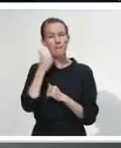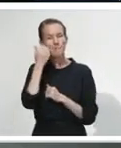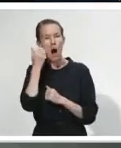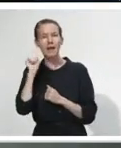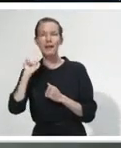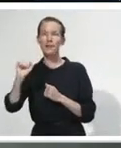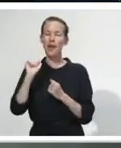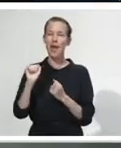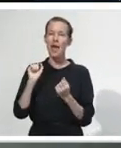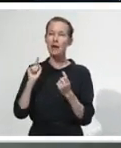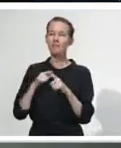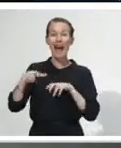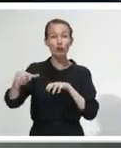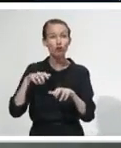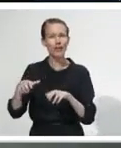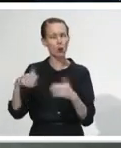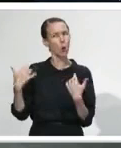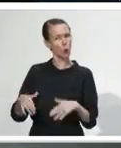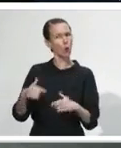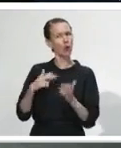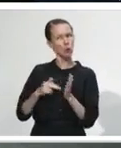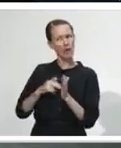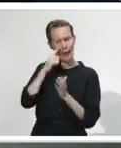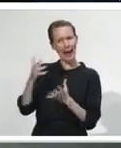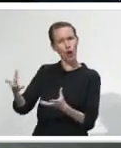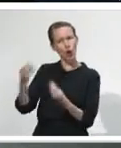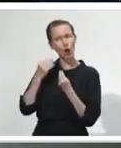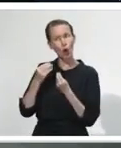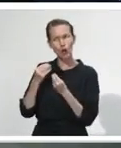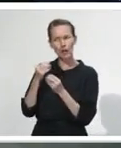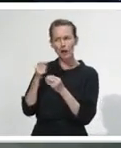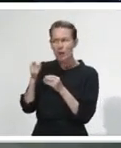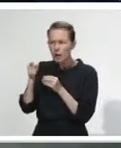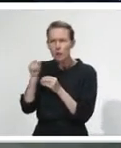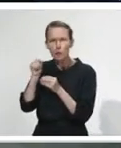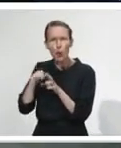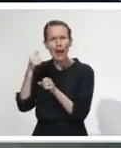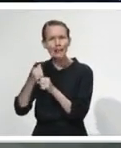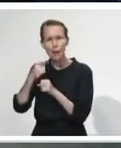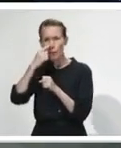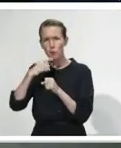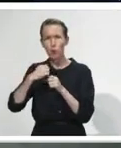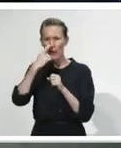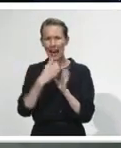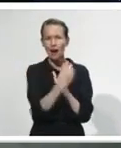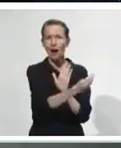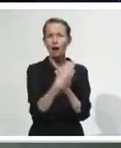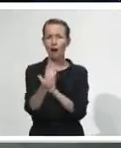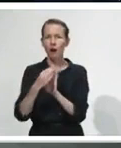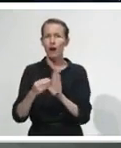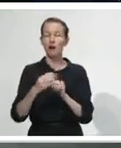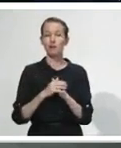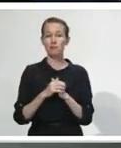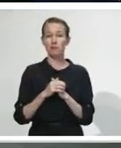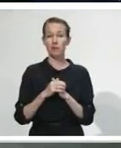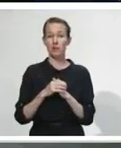to COVID is something that we need to learn from and scale up, but also the te ao Māori approach of community wellbeing absolutely